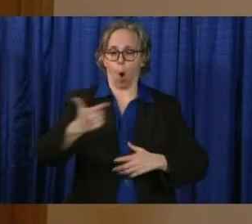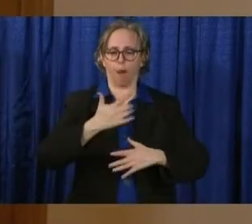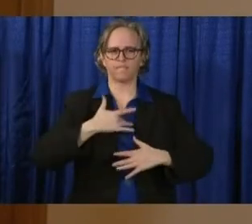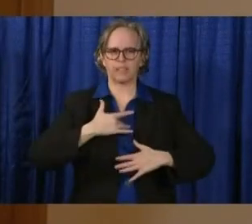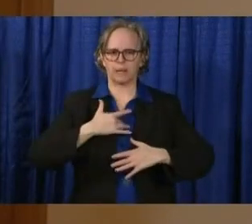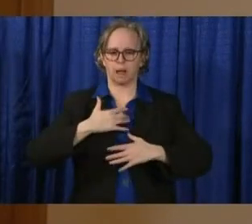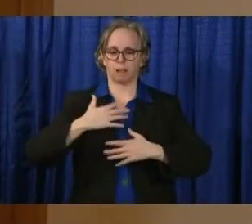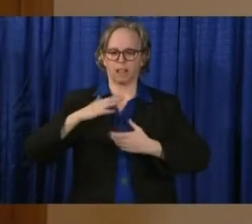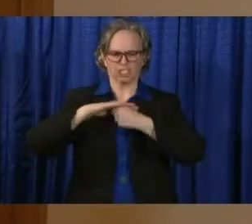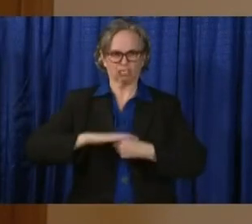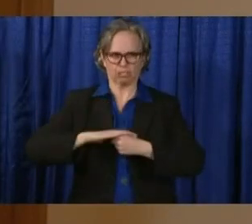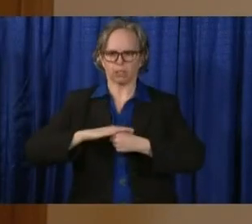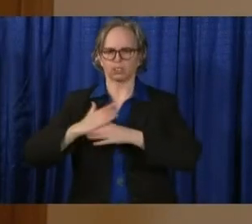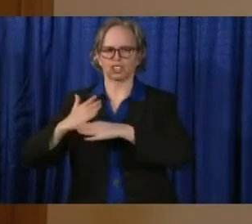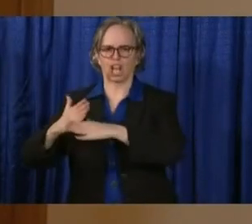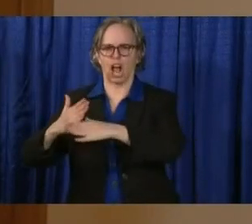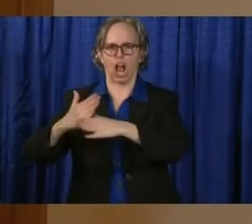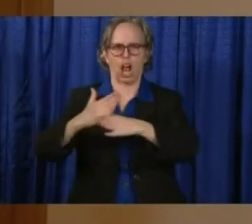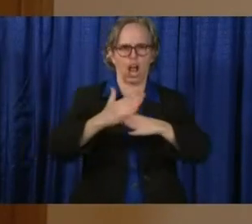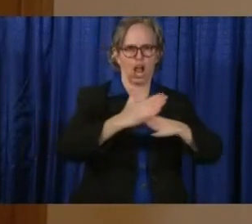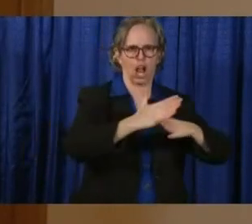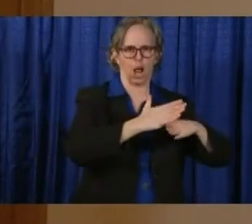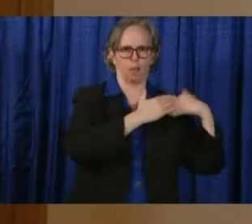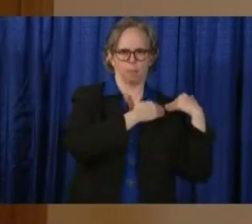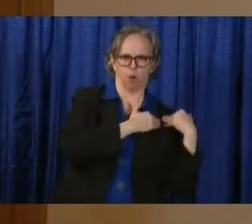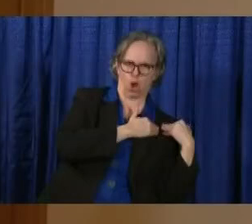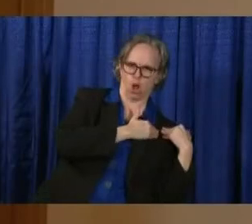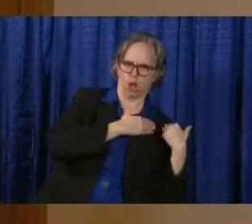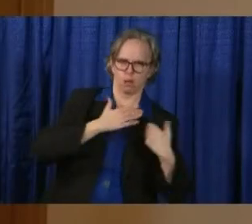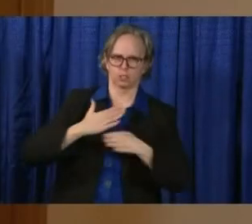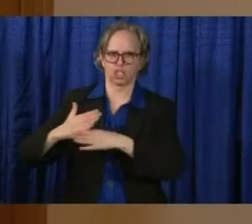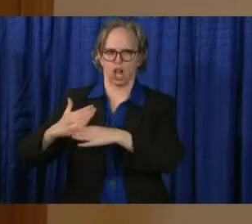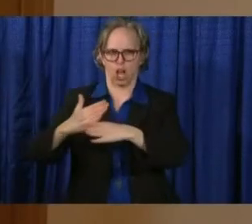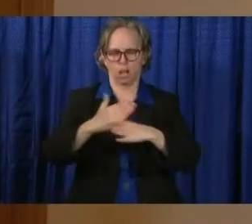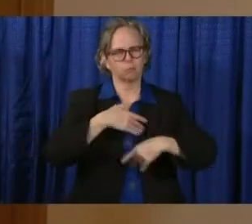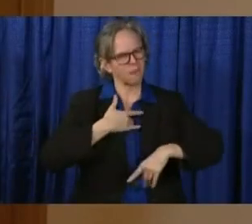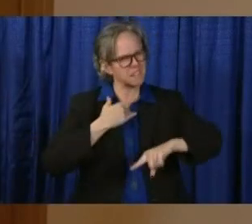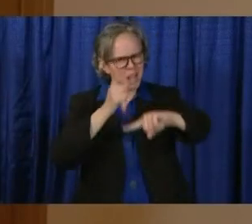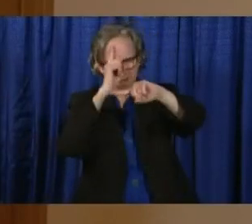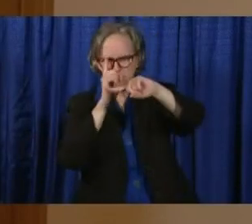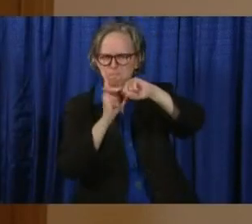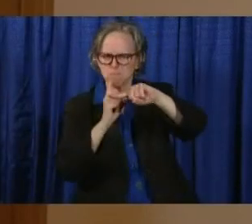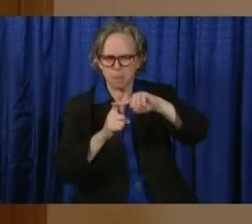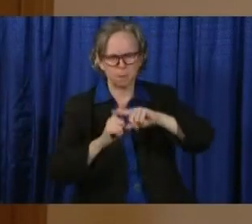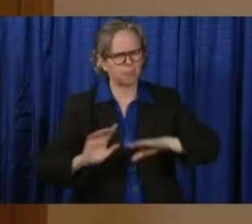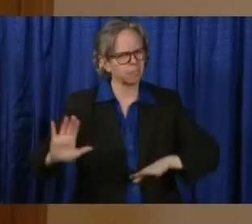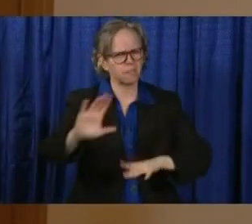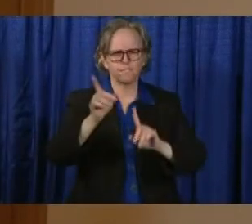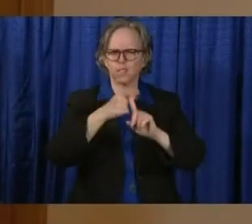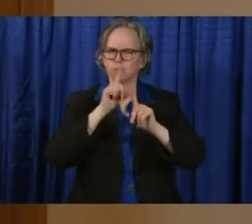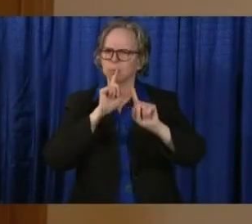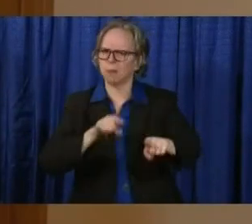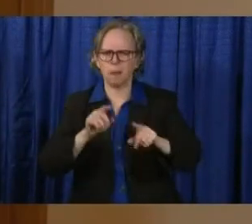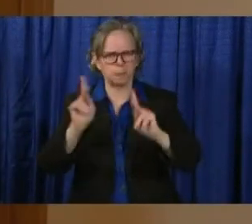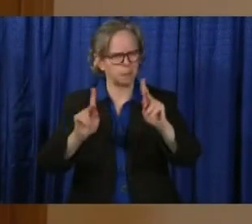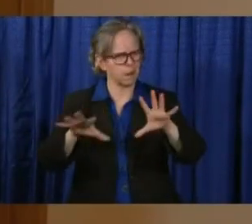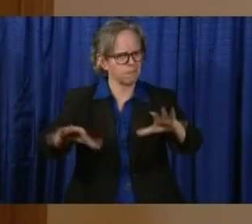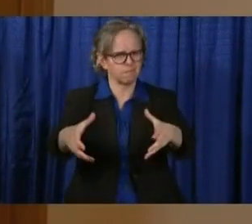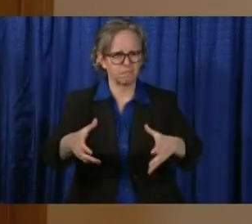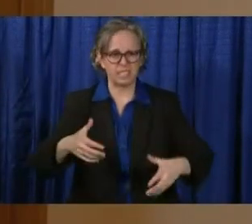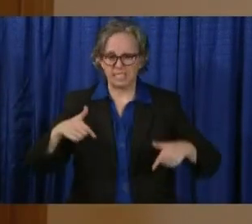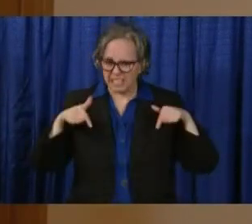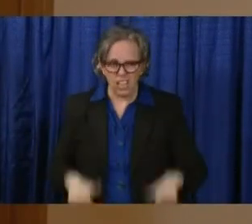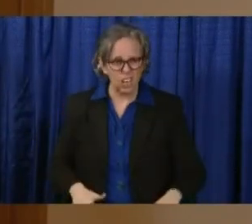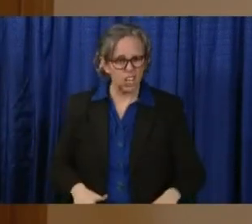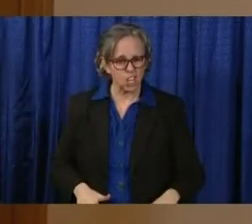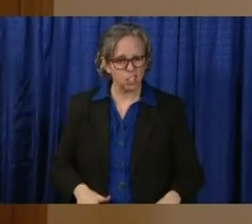proud and optimistic about how we are responding. And once again, here at the state, our job is to help come